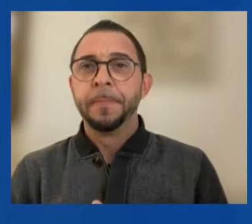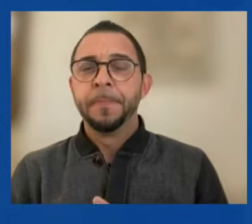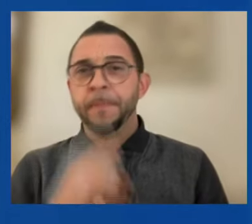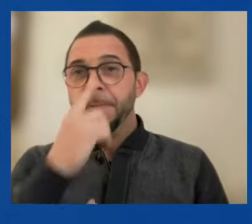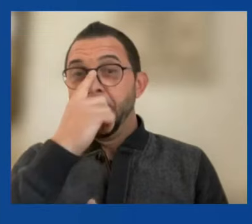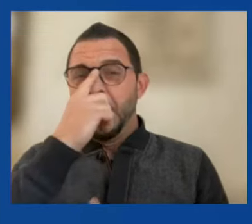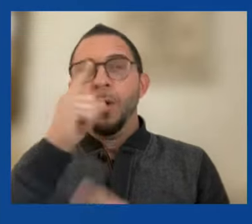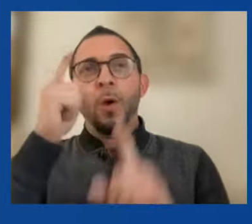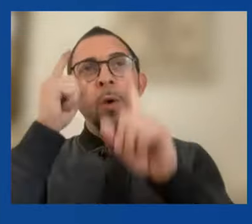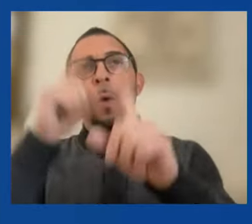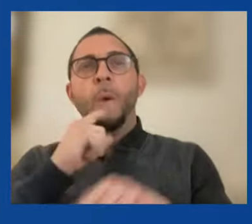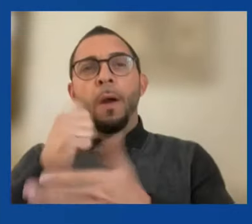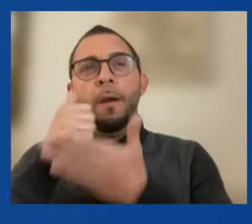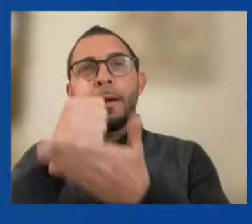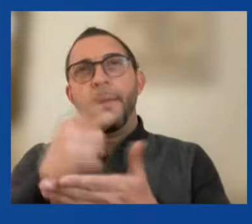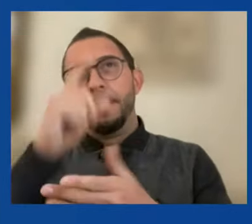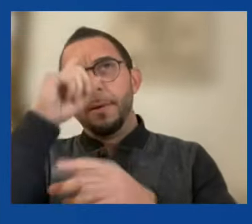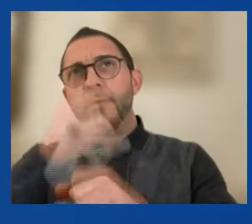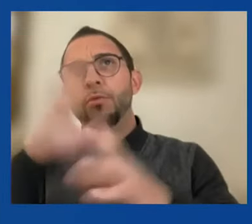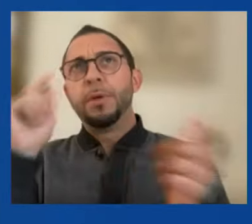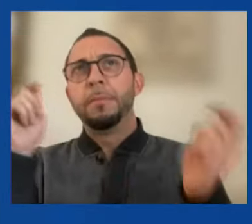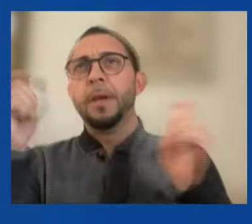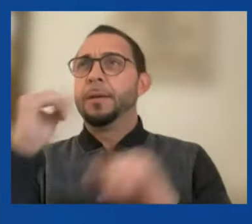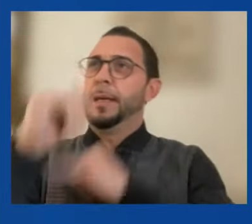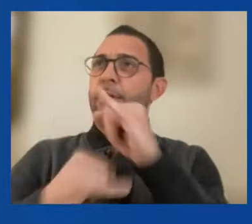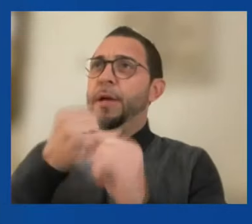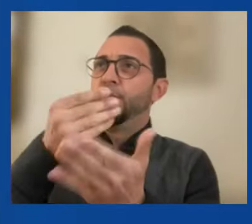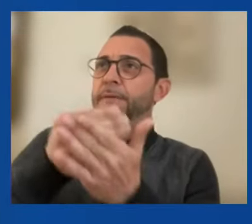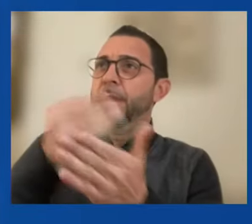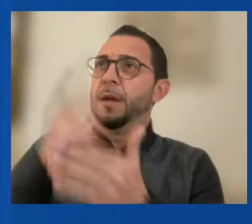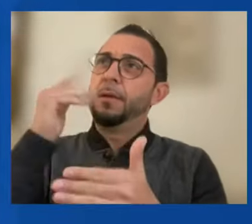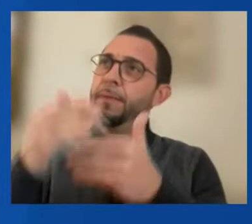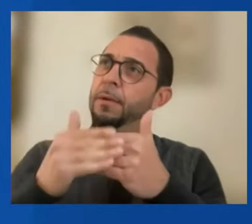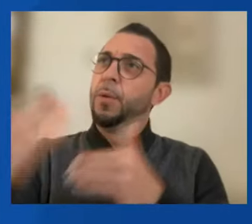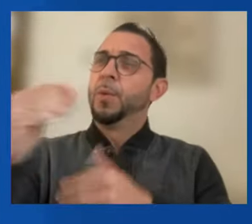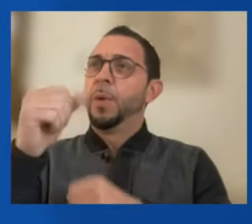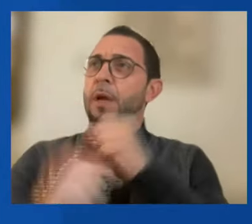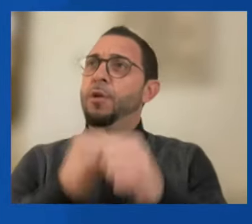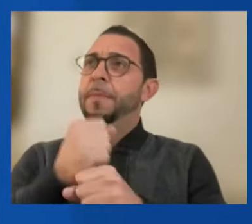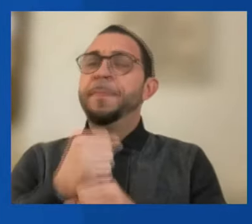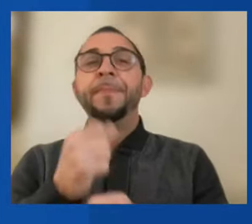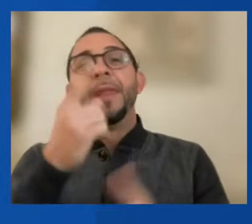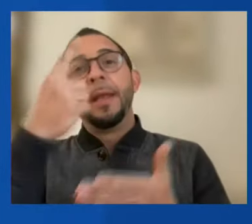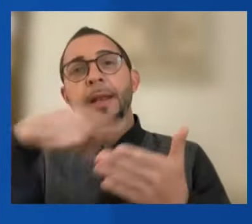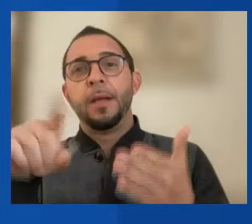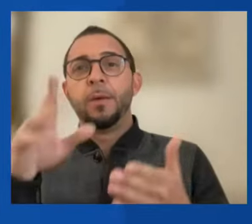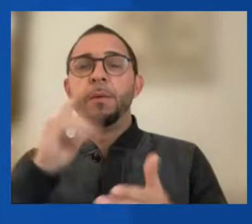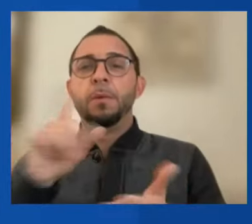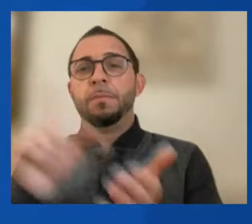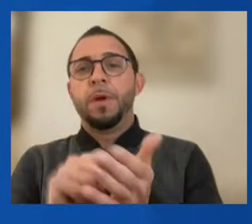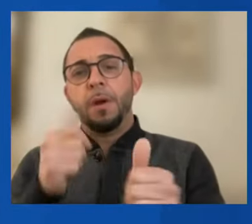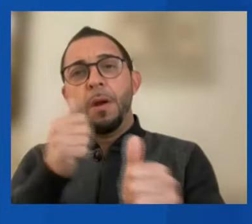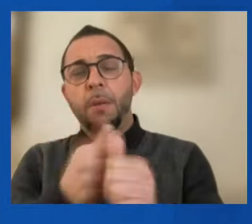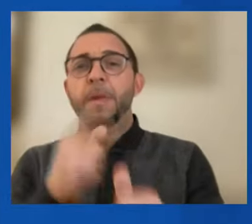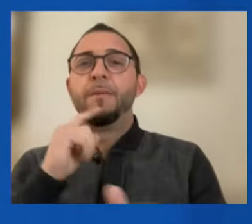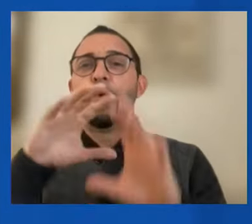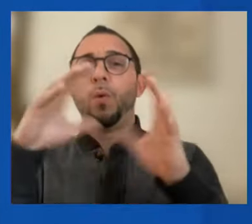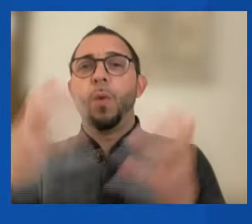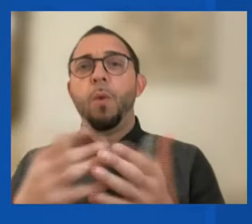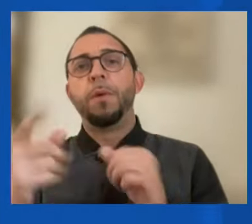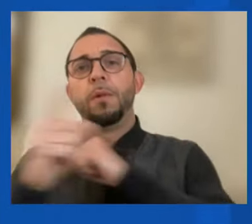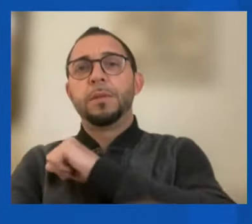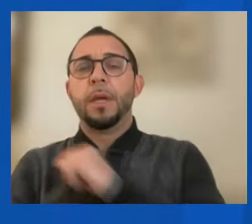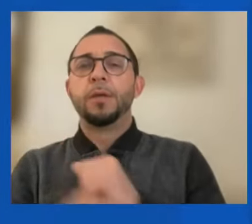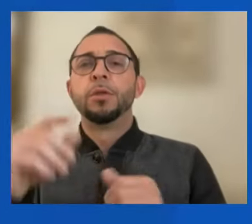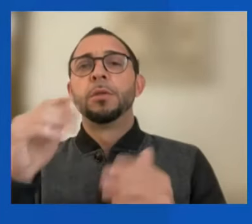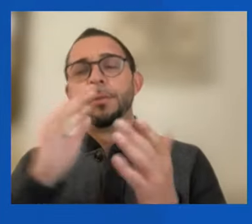international finance for a new era. Next week, we will publish our updated version of our global sanctions dashboard from our economic estate